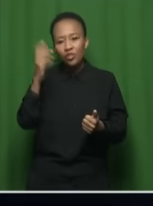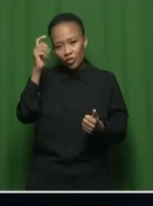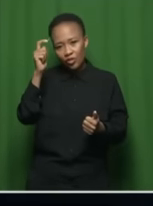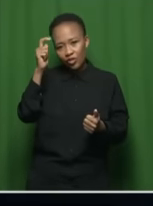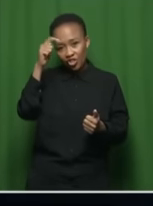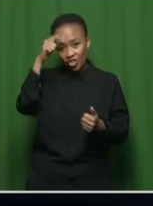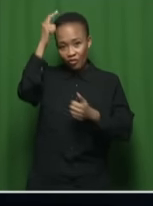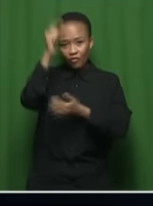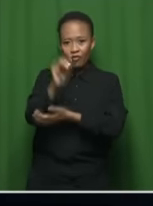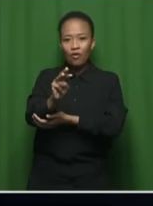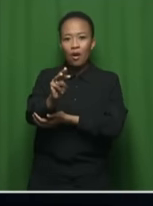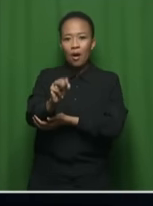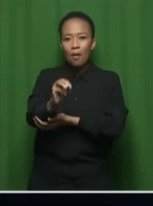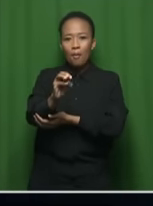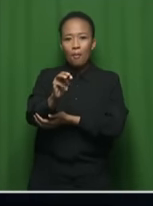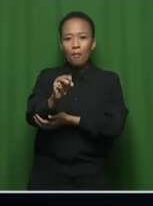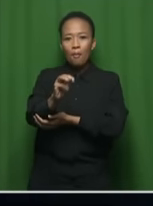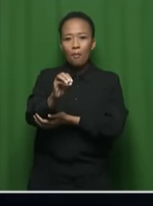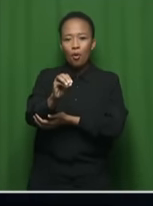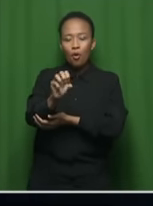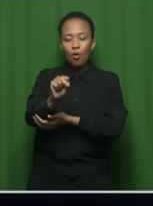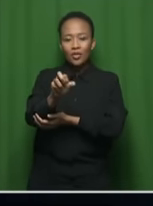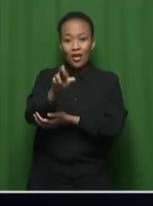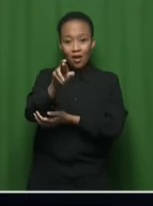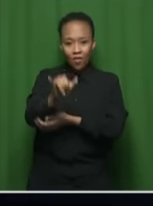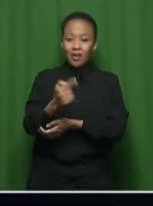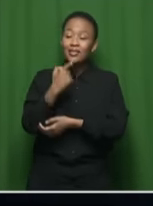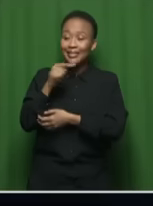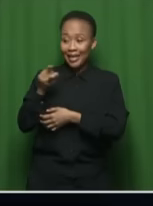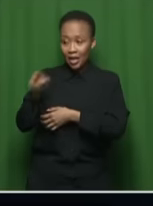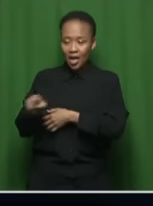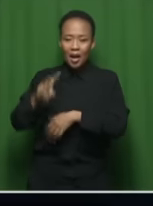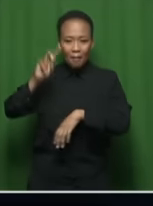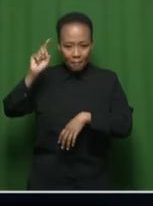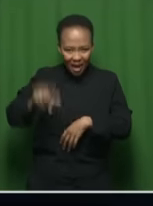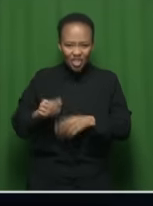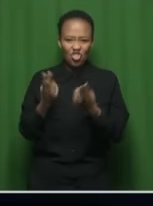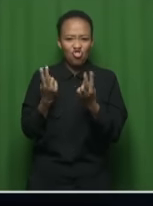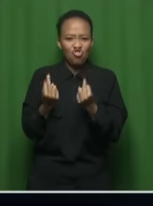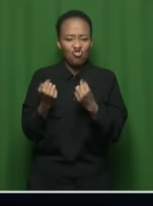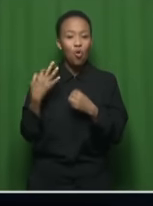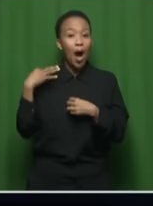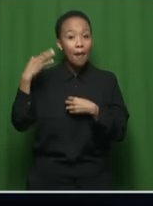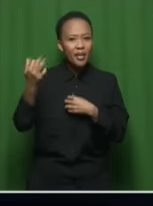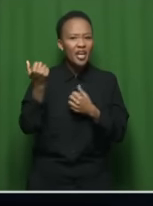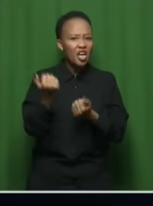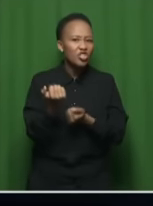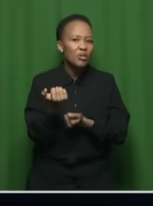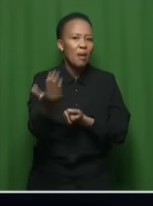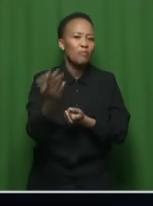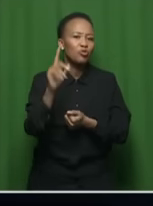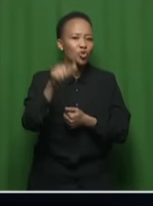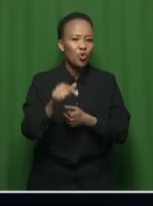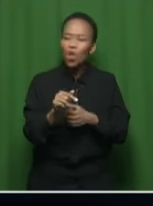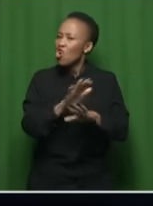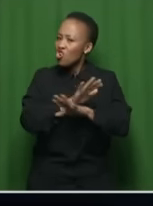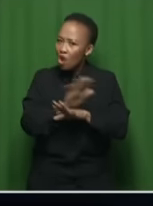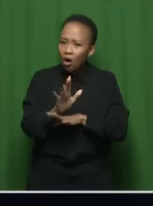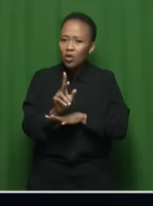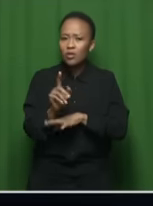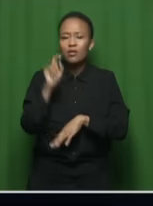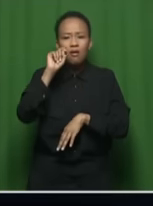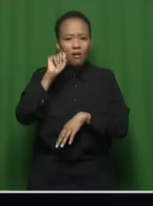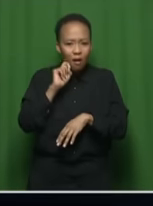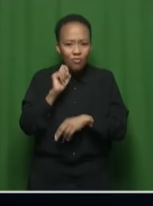Mawetu Mosery. It says that the MK party was supposed to launch a fresh application and not supplement its original and